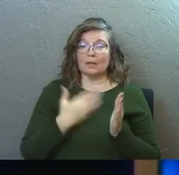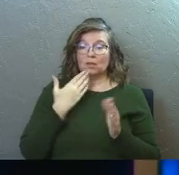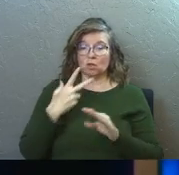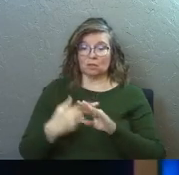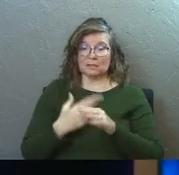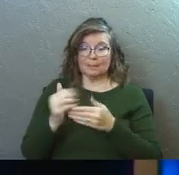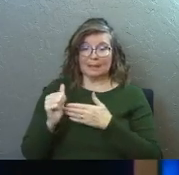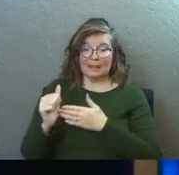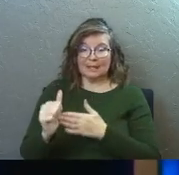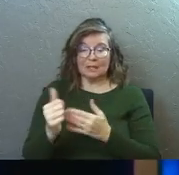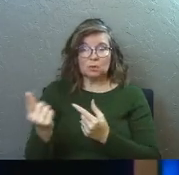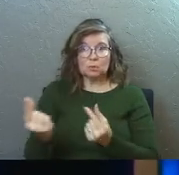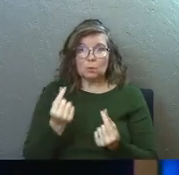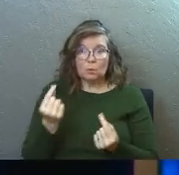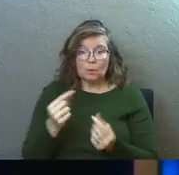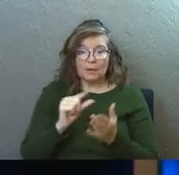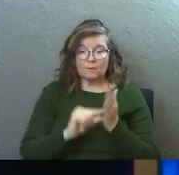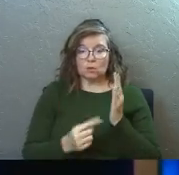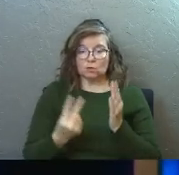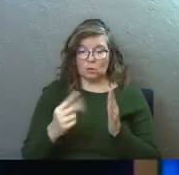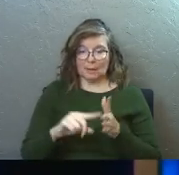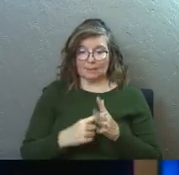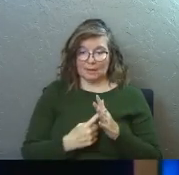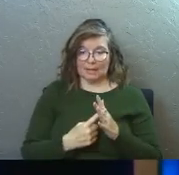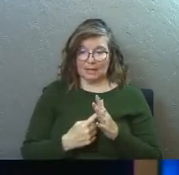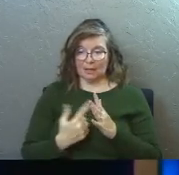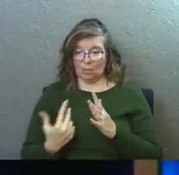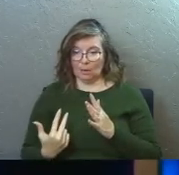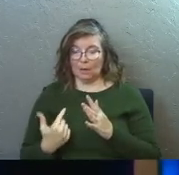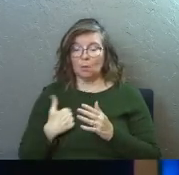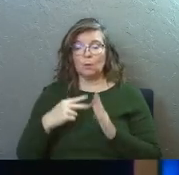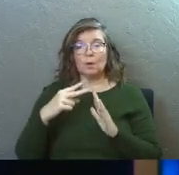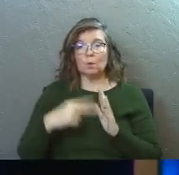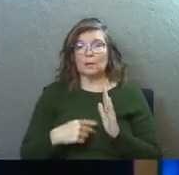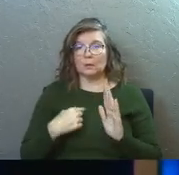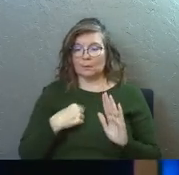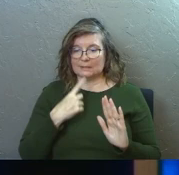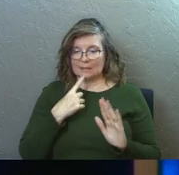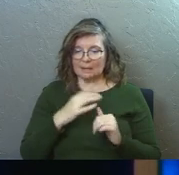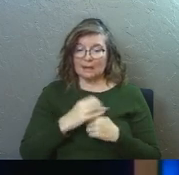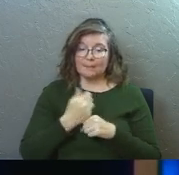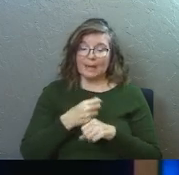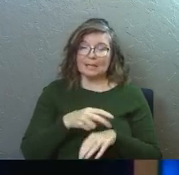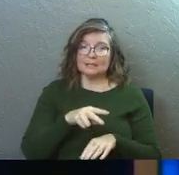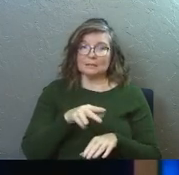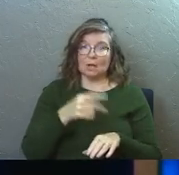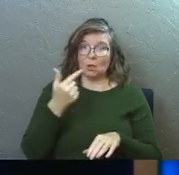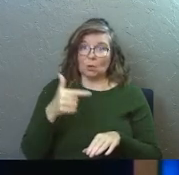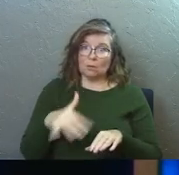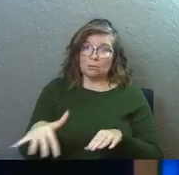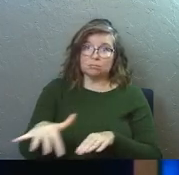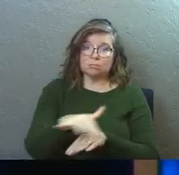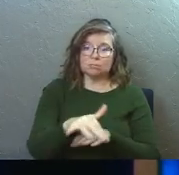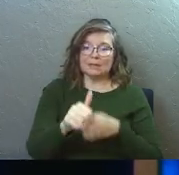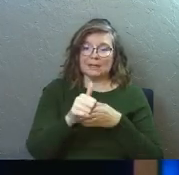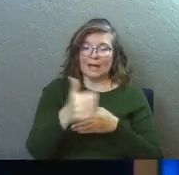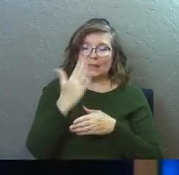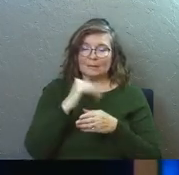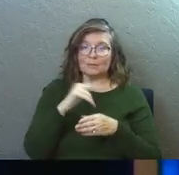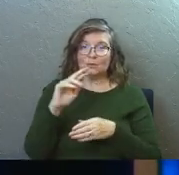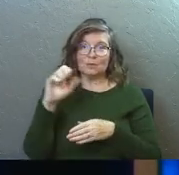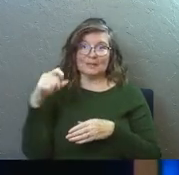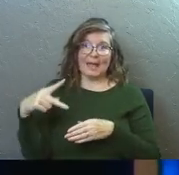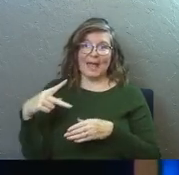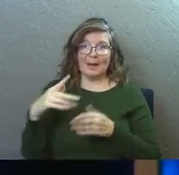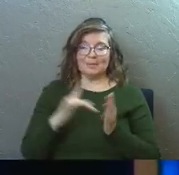it that the good shepherd is leading us to here in verse two, in the beginning of verse three, we read that and we say, he makes me lie down. God is leading me to a